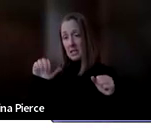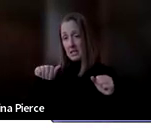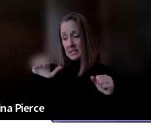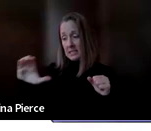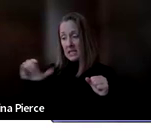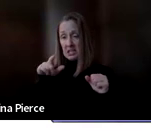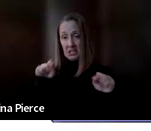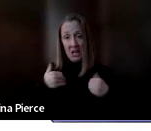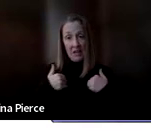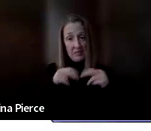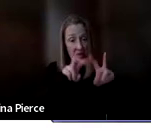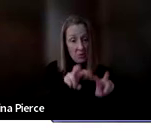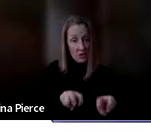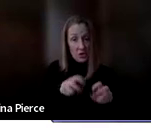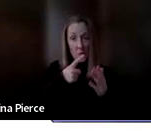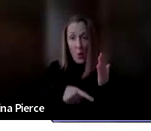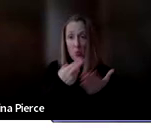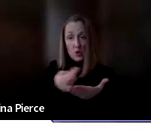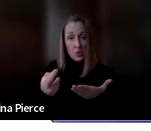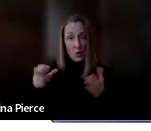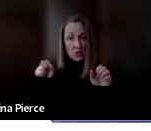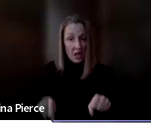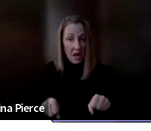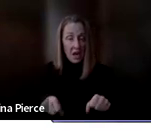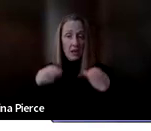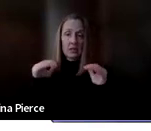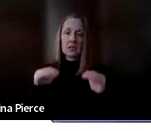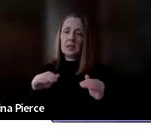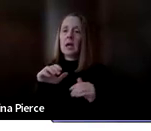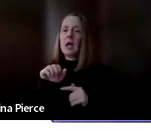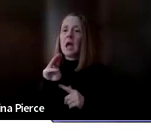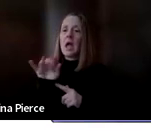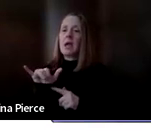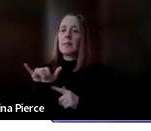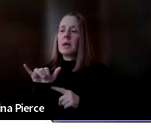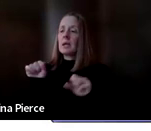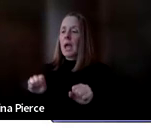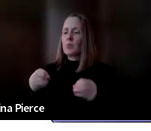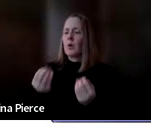resources to start with. And then thank you, Amy wrote, Caitlin can provide it through our program.